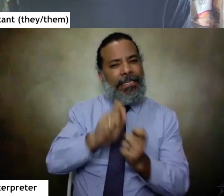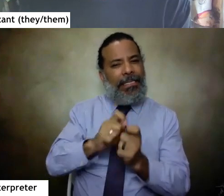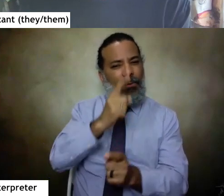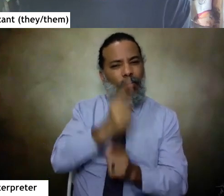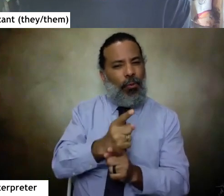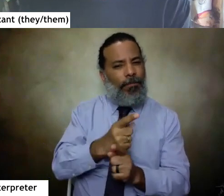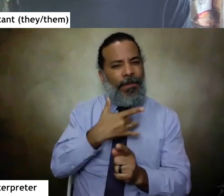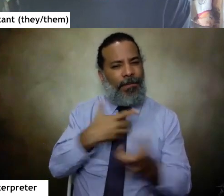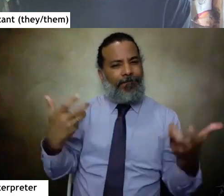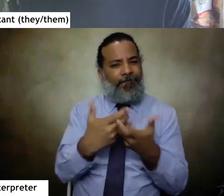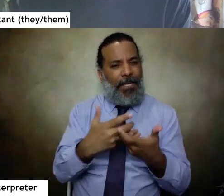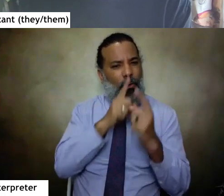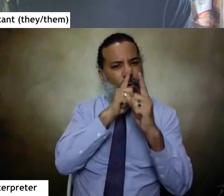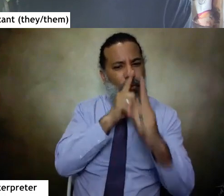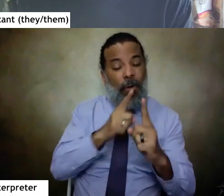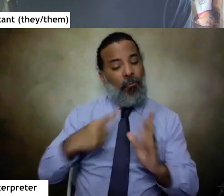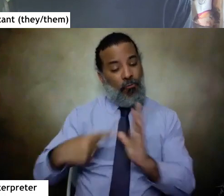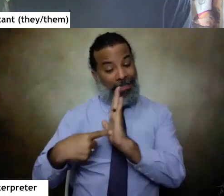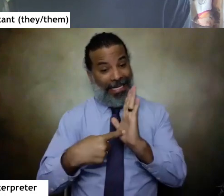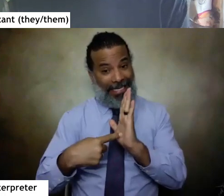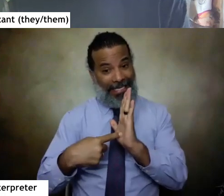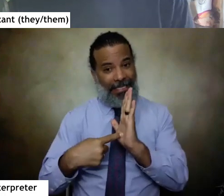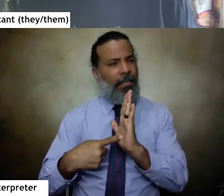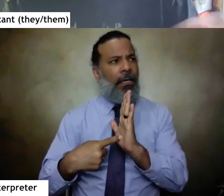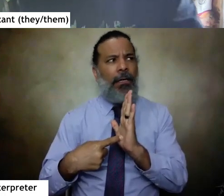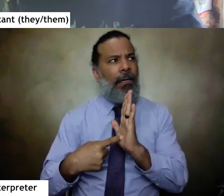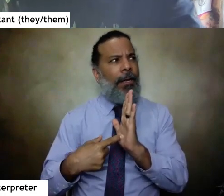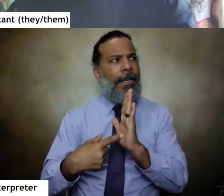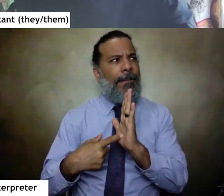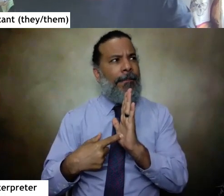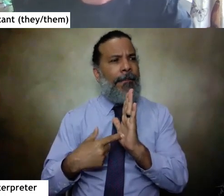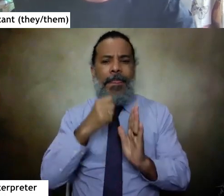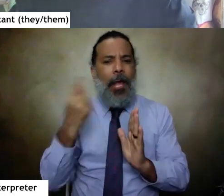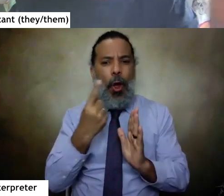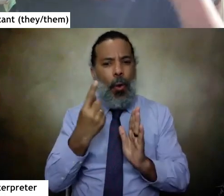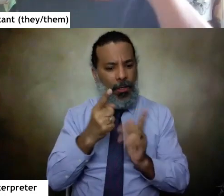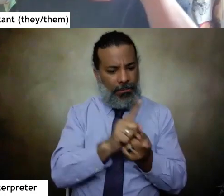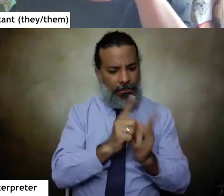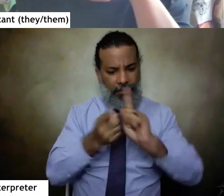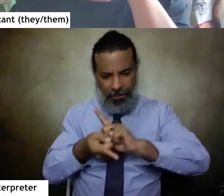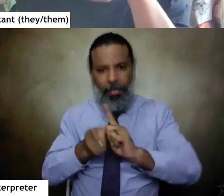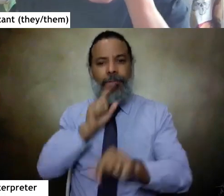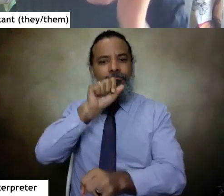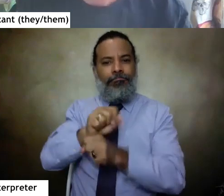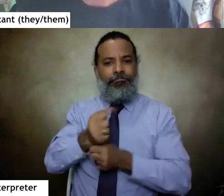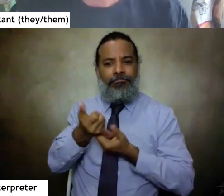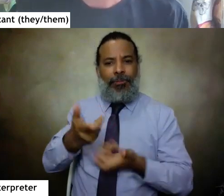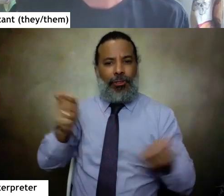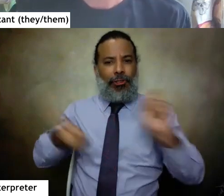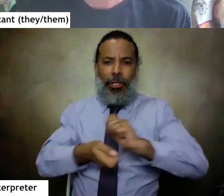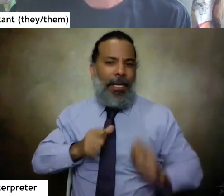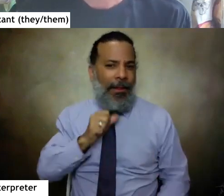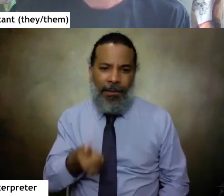because we know that representation doesn't necessarily always translate into material change, let alone